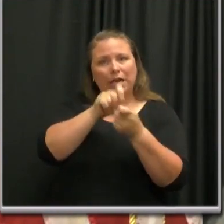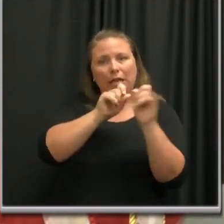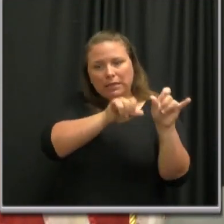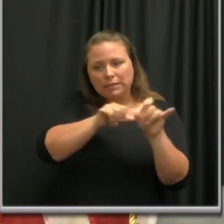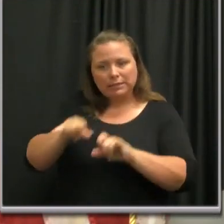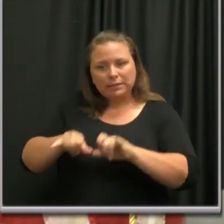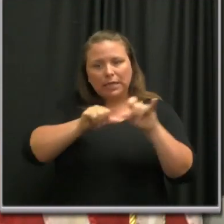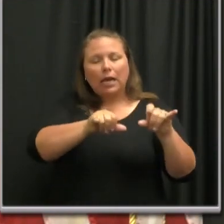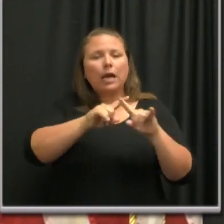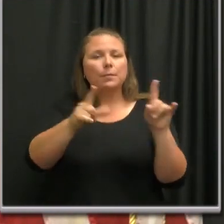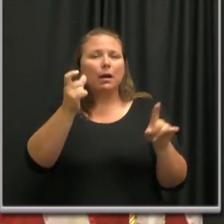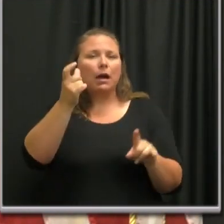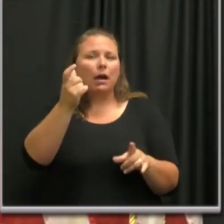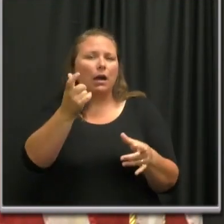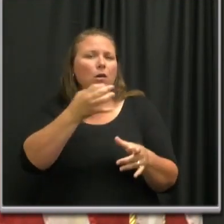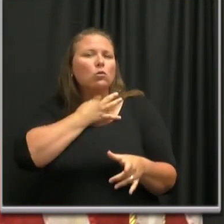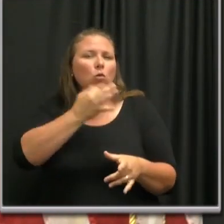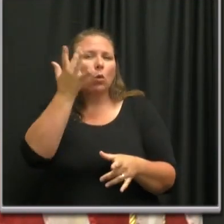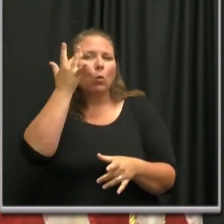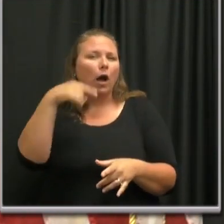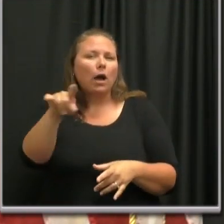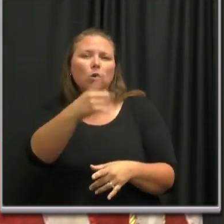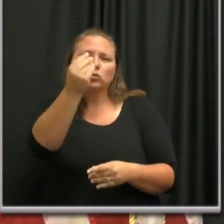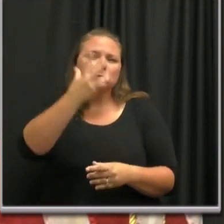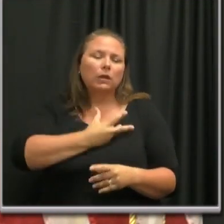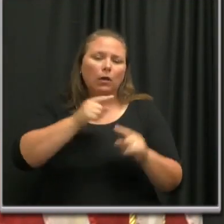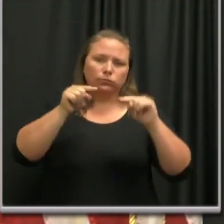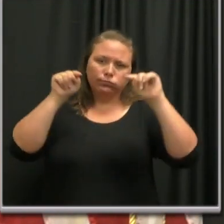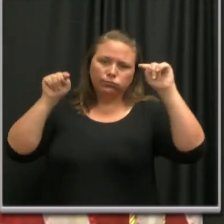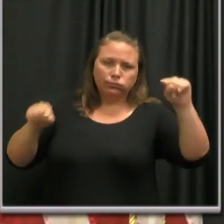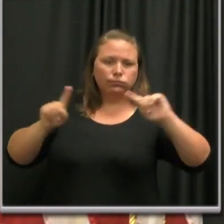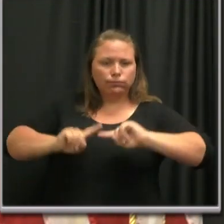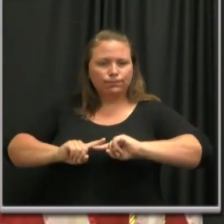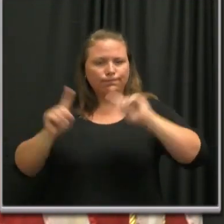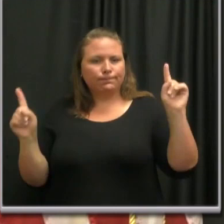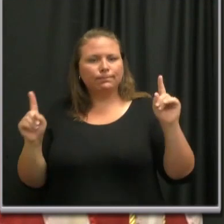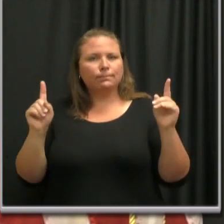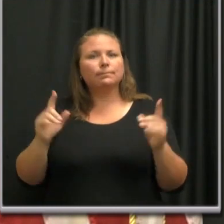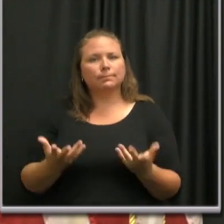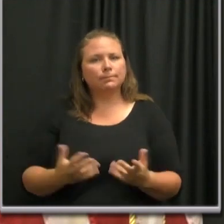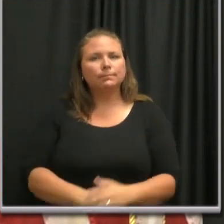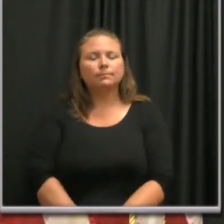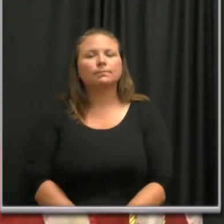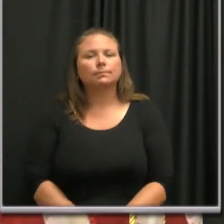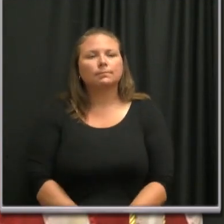if you could talk about why those things might be that dramatically different in the city compared to rural areas.